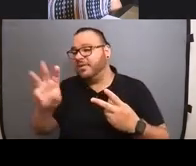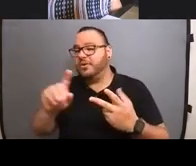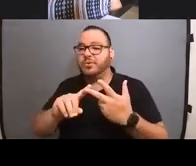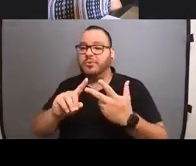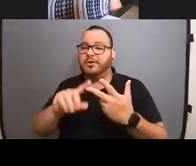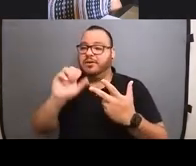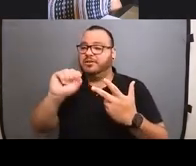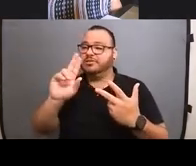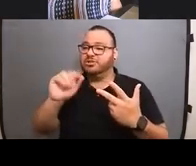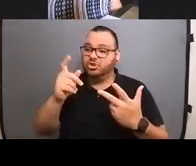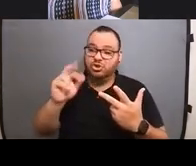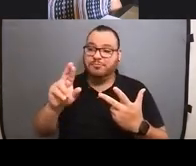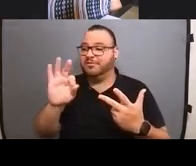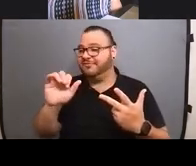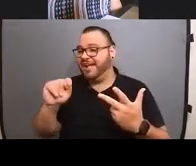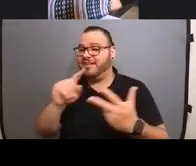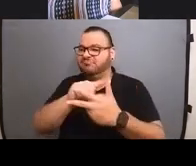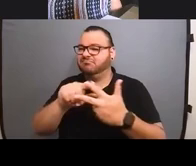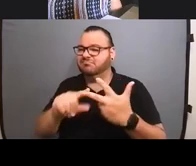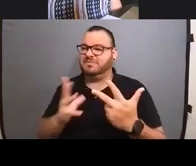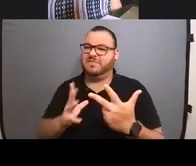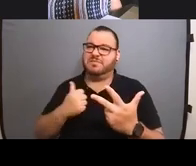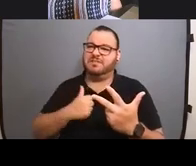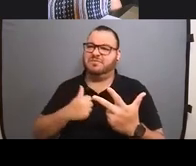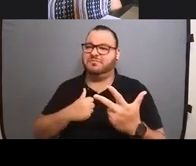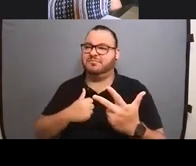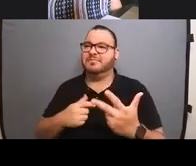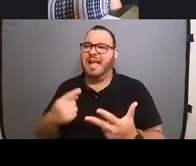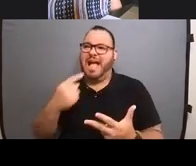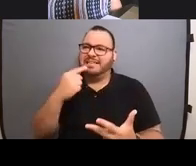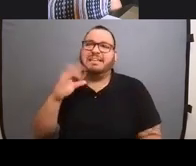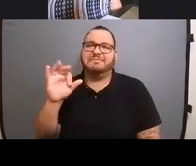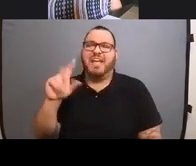All of those are fine with me or myself. I generally just say fat.